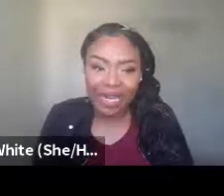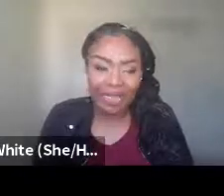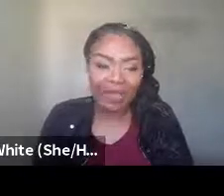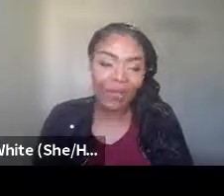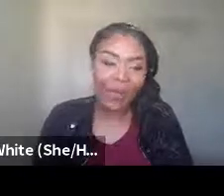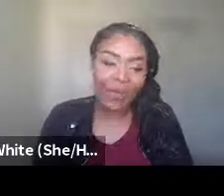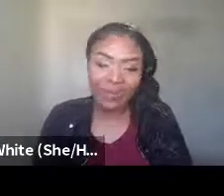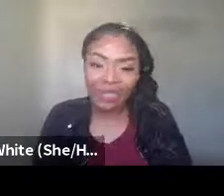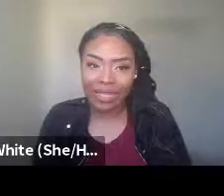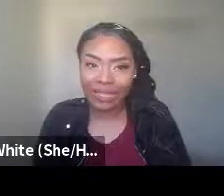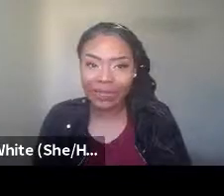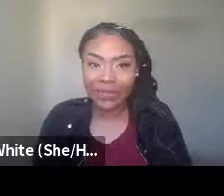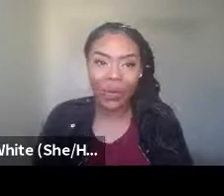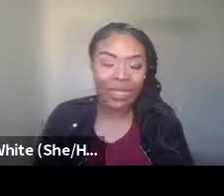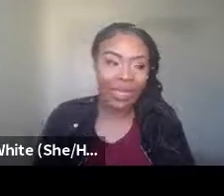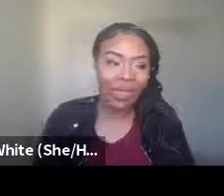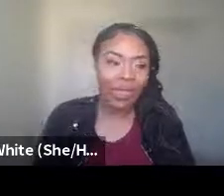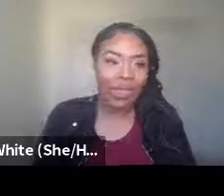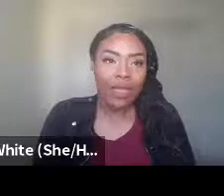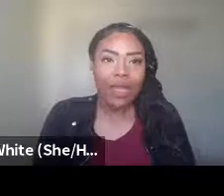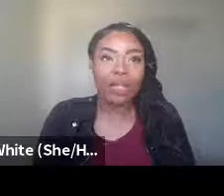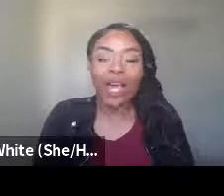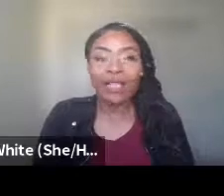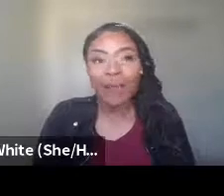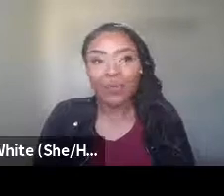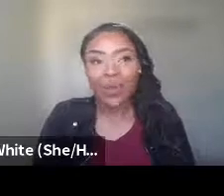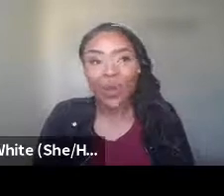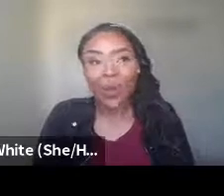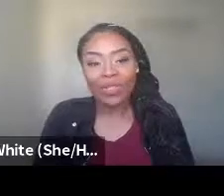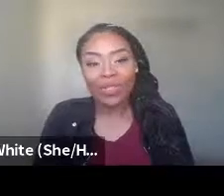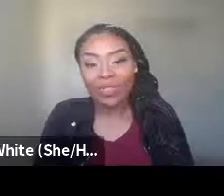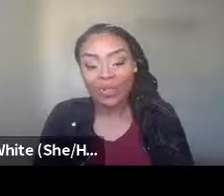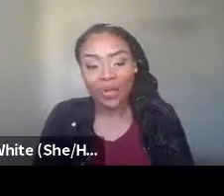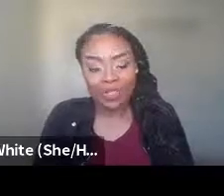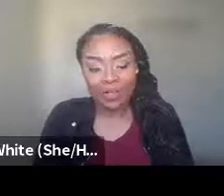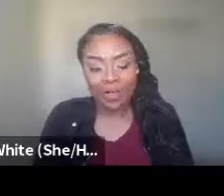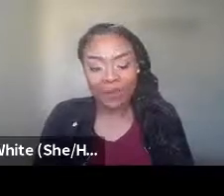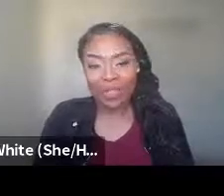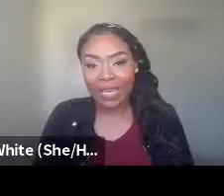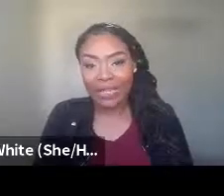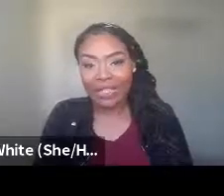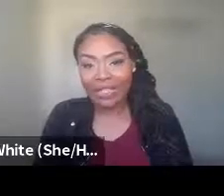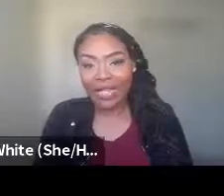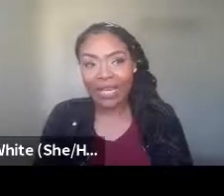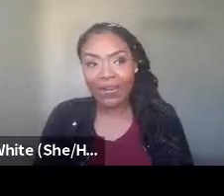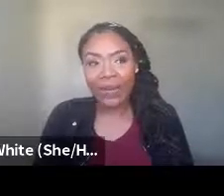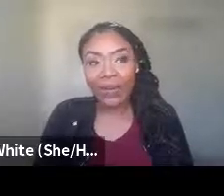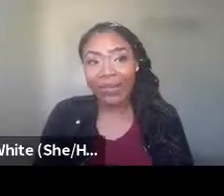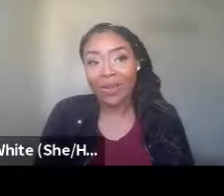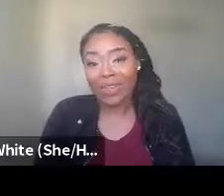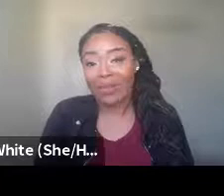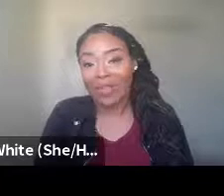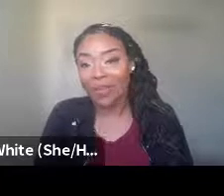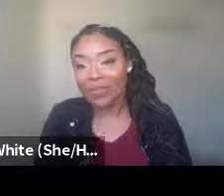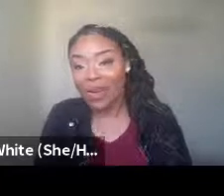understanding that we go through different things and, you know, we, a lot of times we hold students to expectations that, you know,